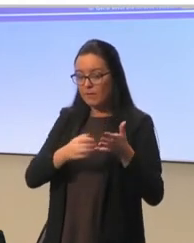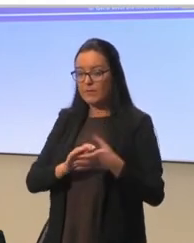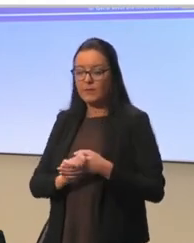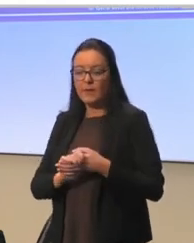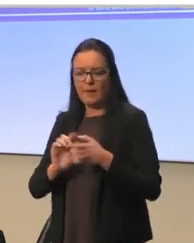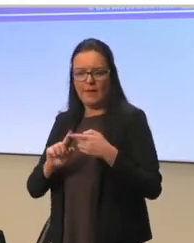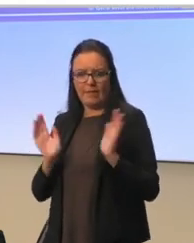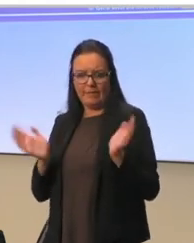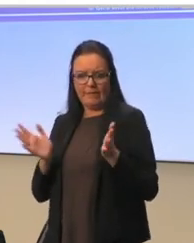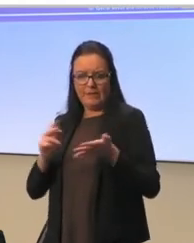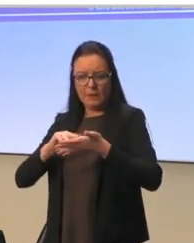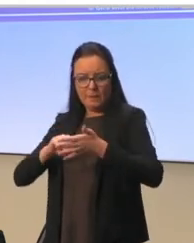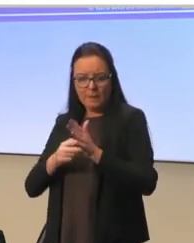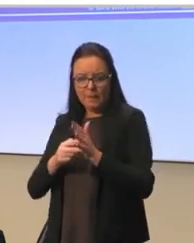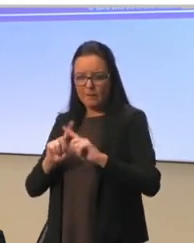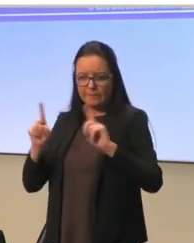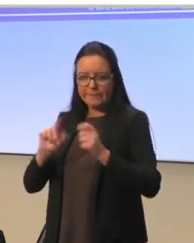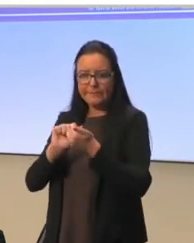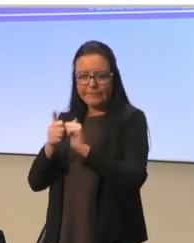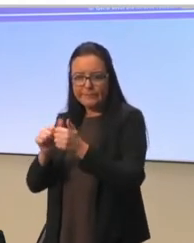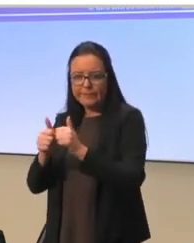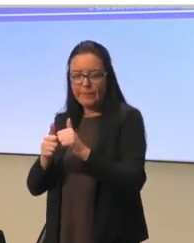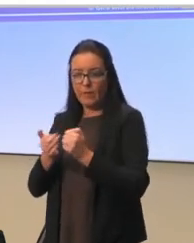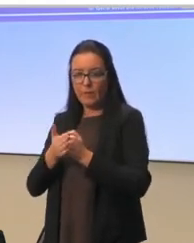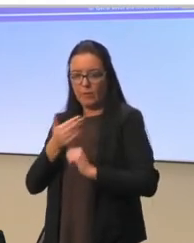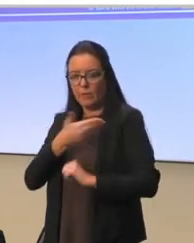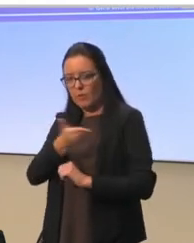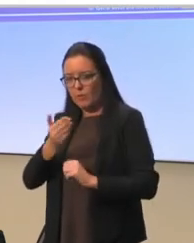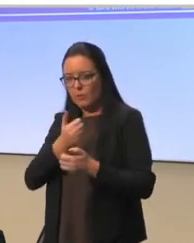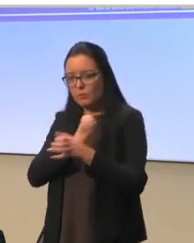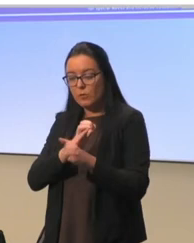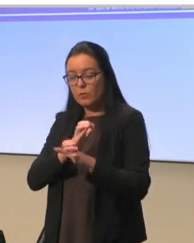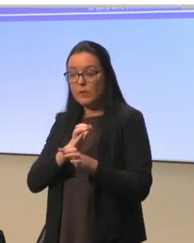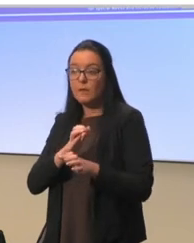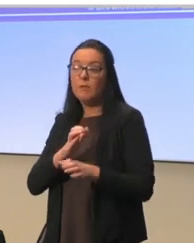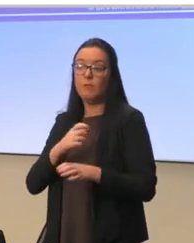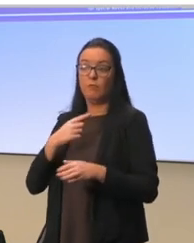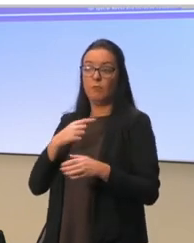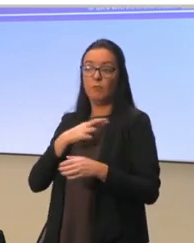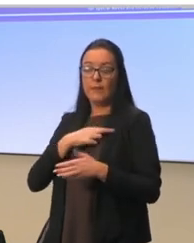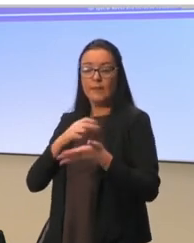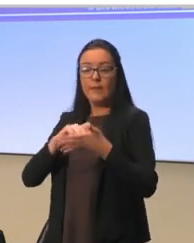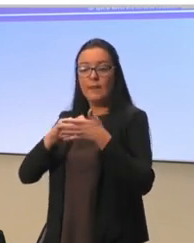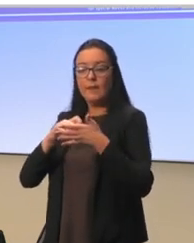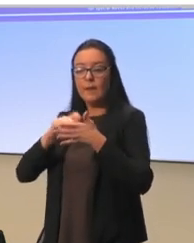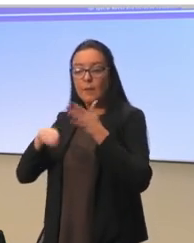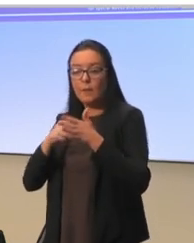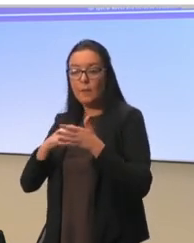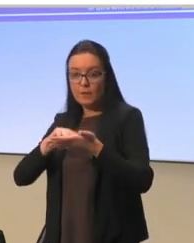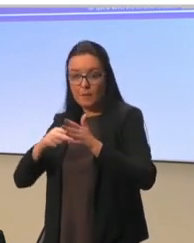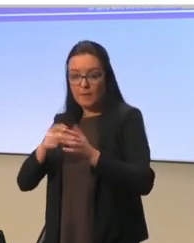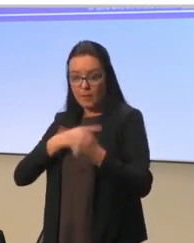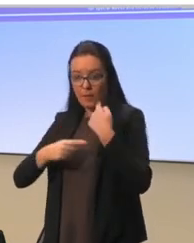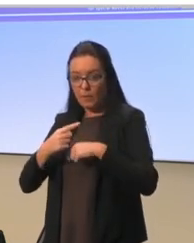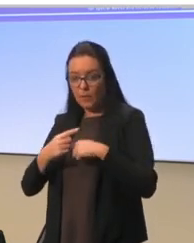have planned different activities for them. And actually, the project plan that we made, so we suggested to them, we would like